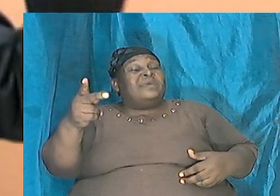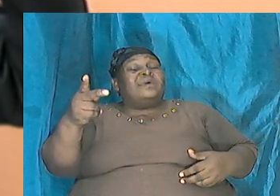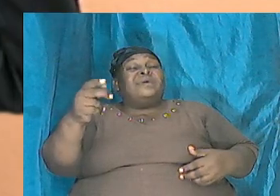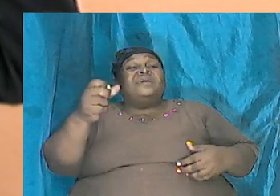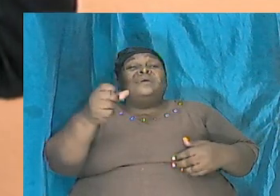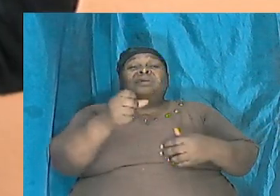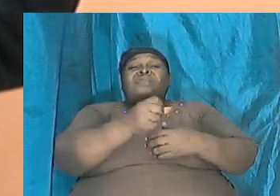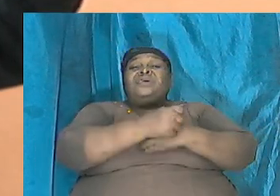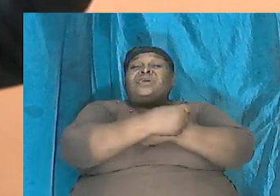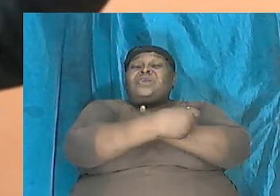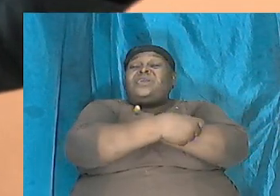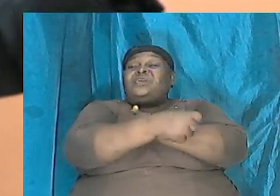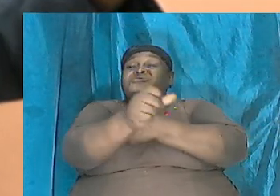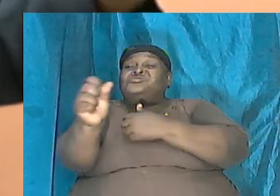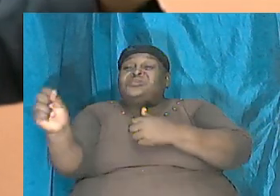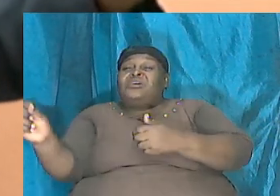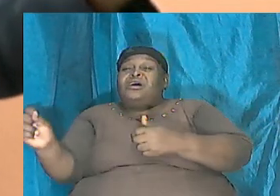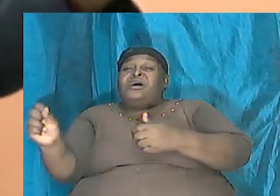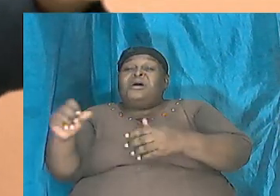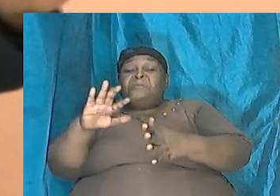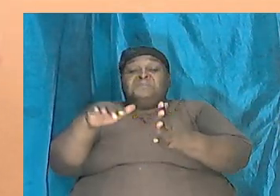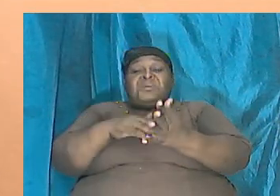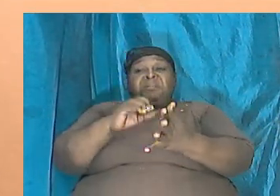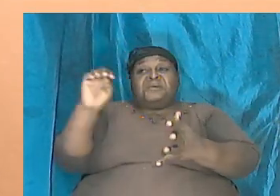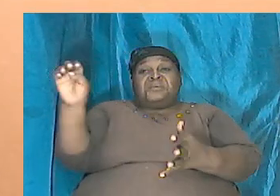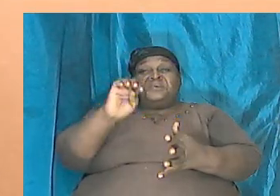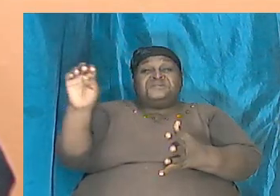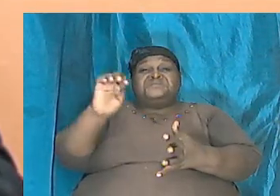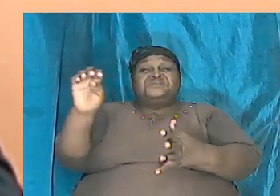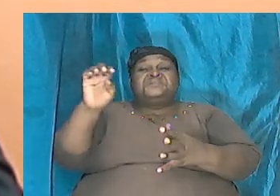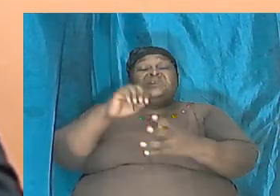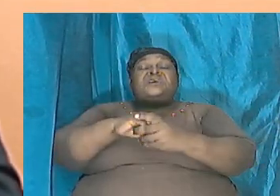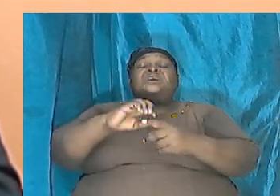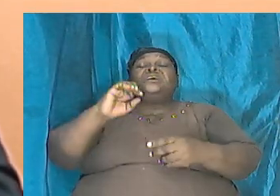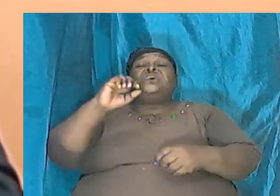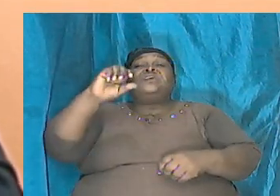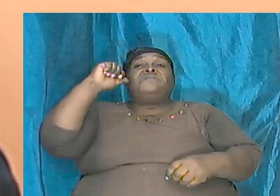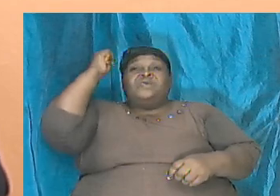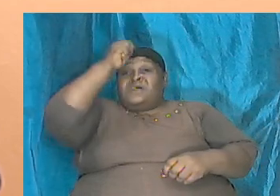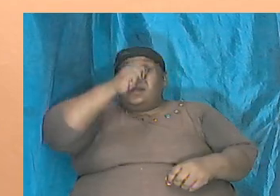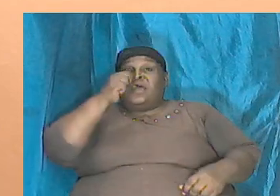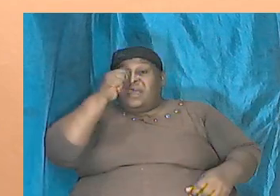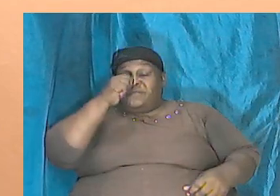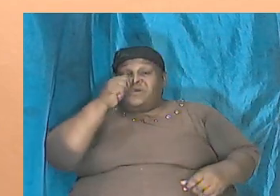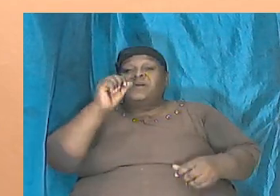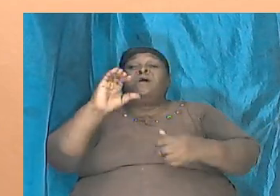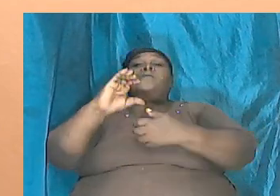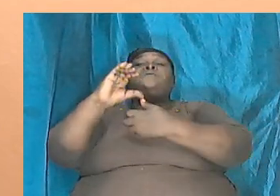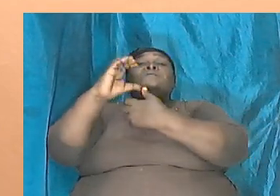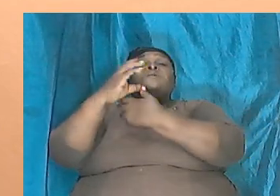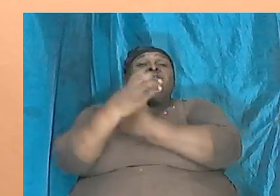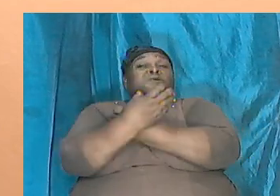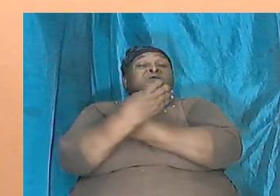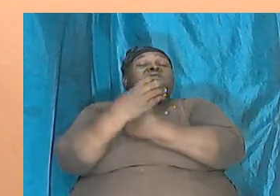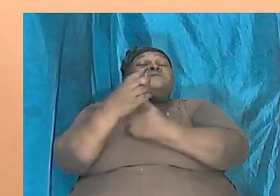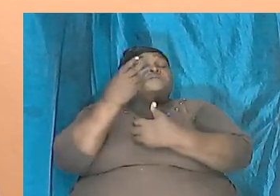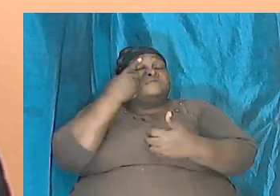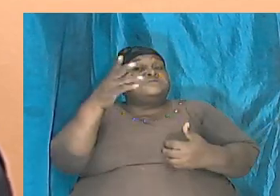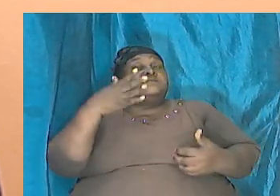Middle East. We see it in other places. African culture we see things drawn and